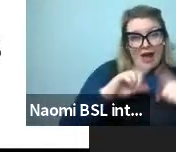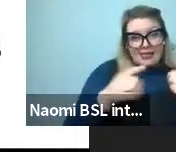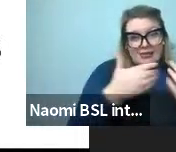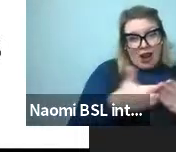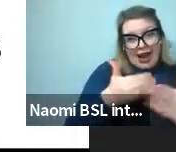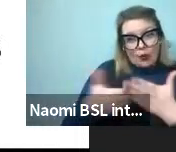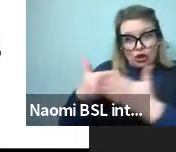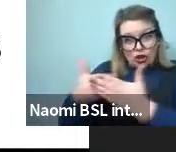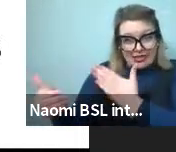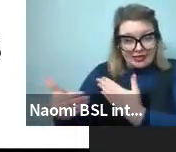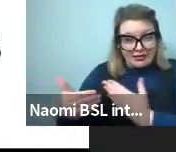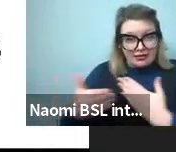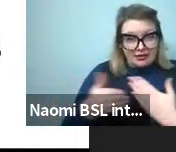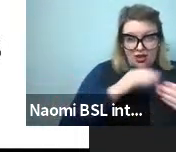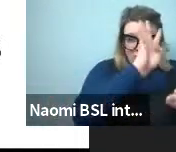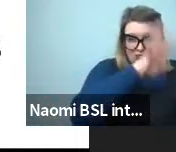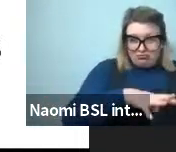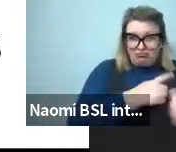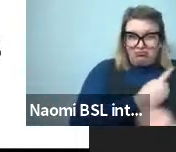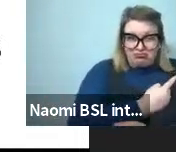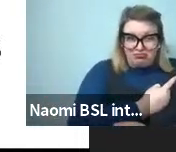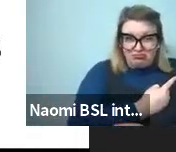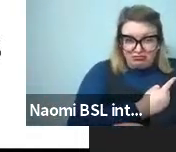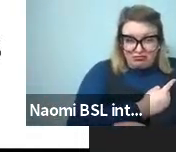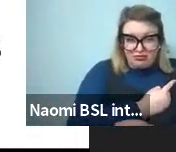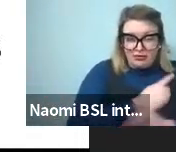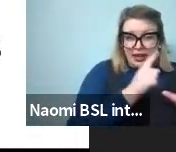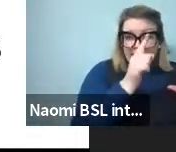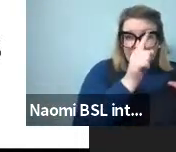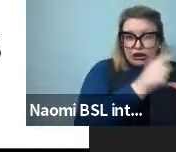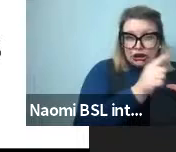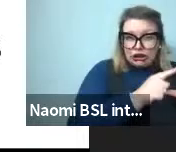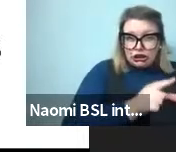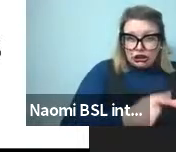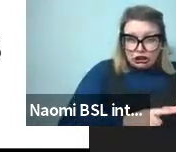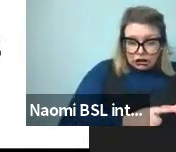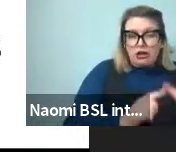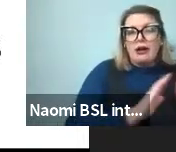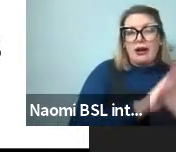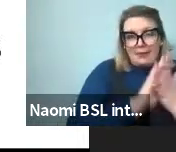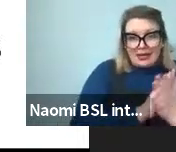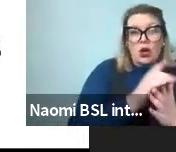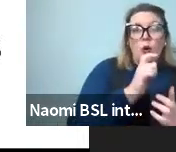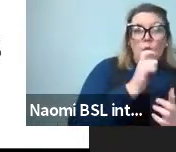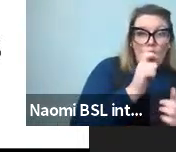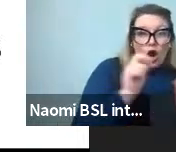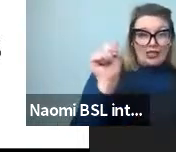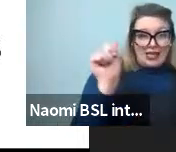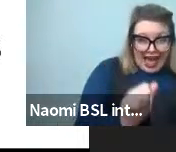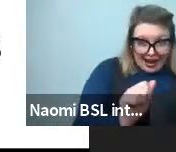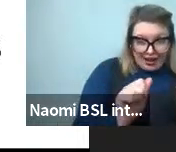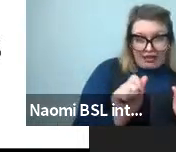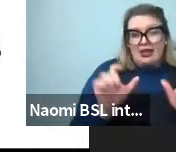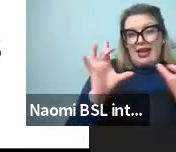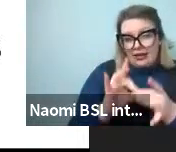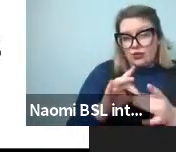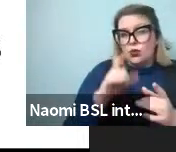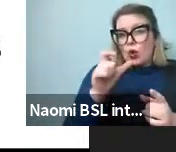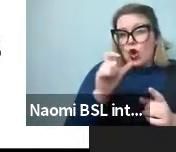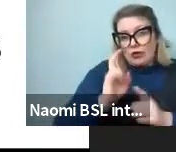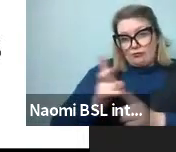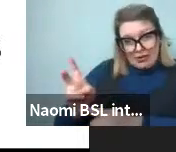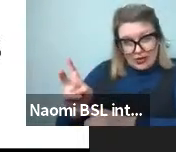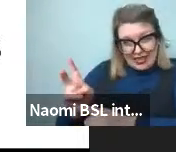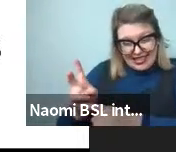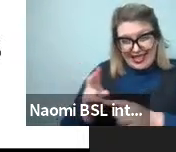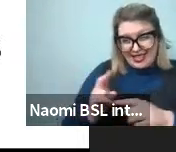kind of similar here. So these dashed lines are the correlation between word length and word frequency, the zip correlation. It's